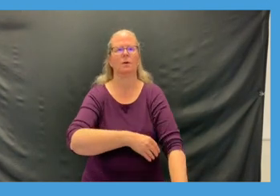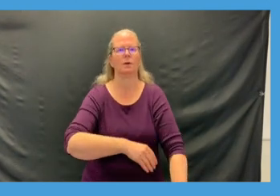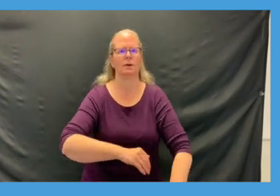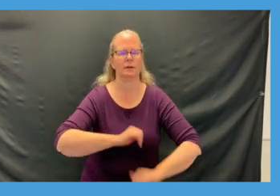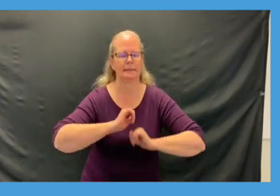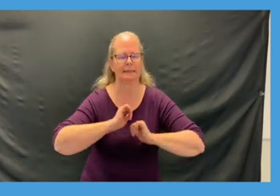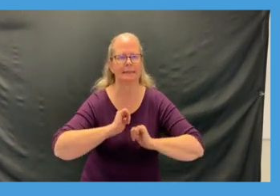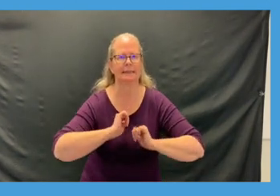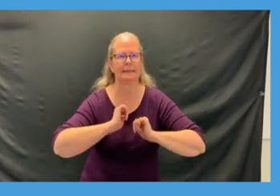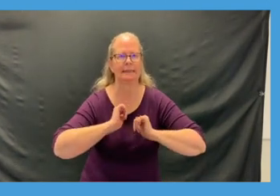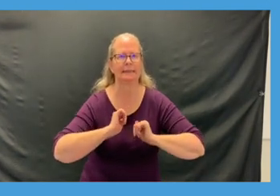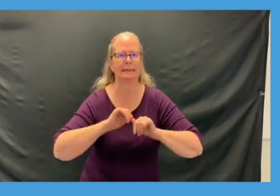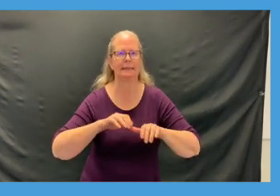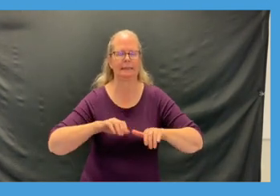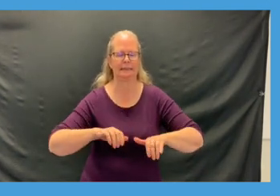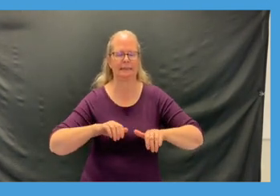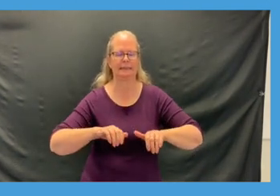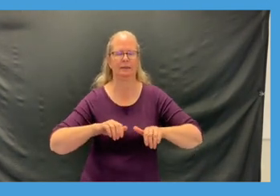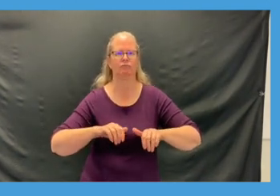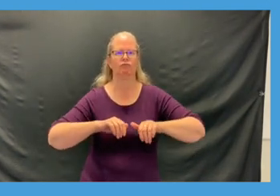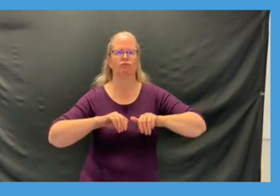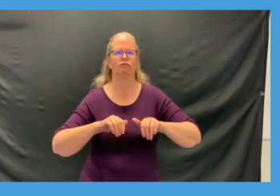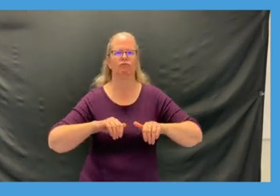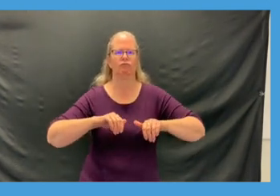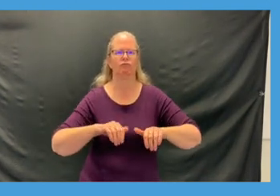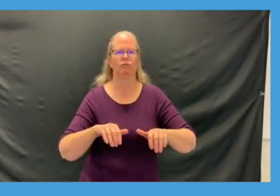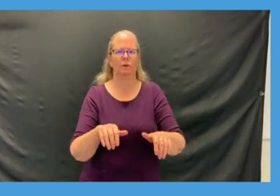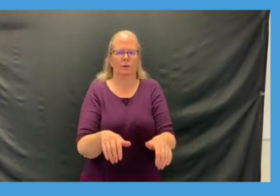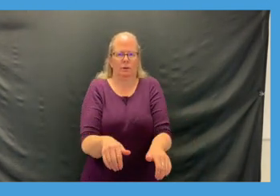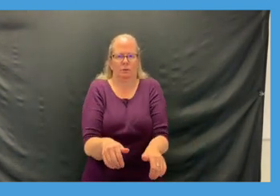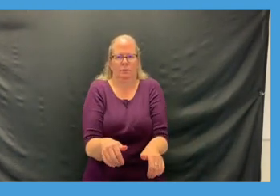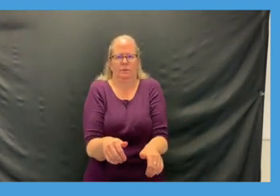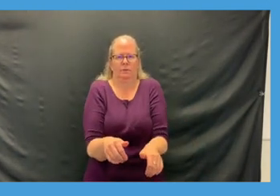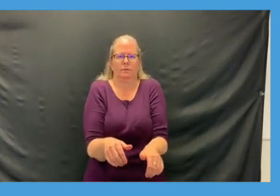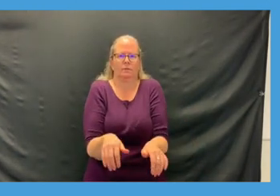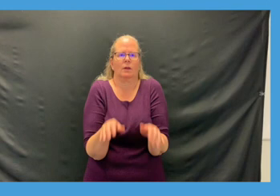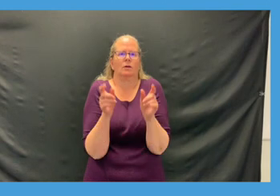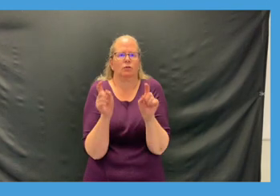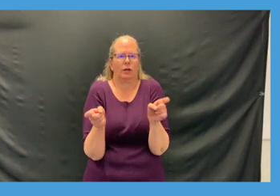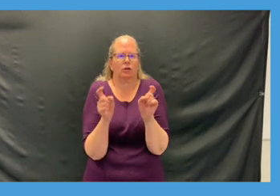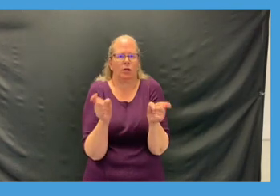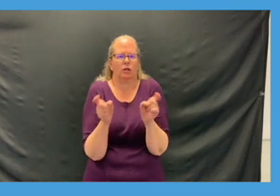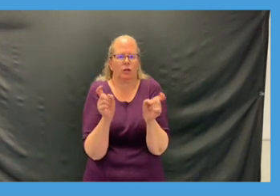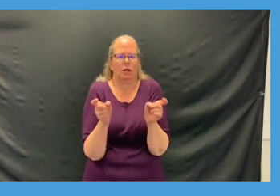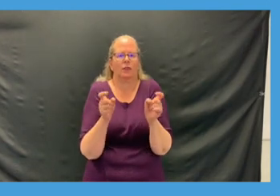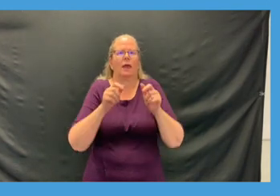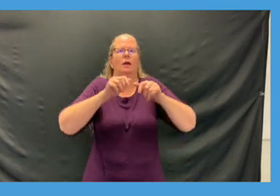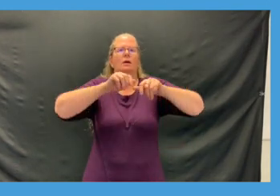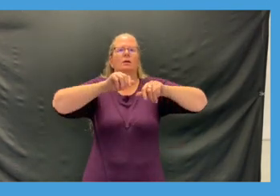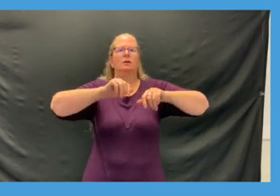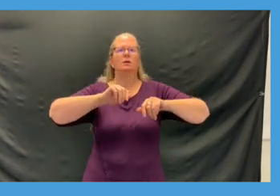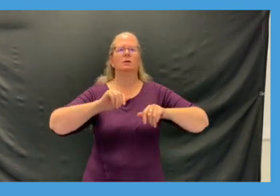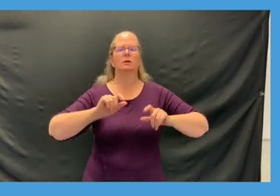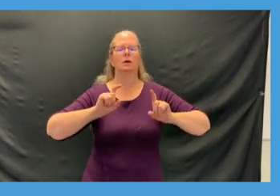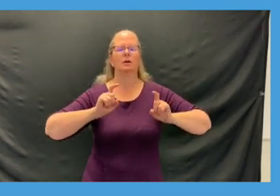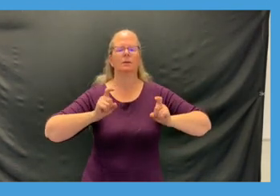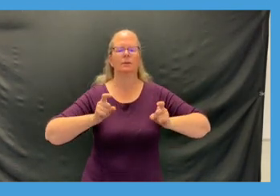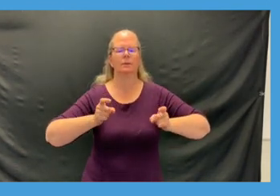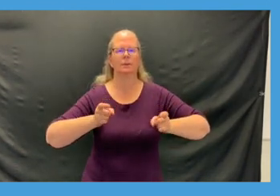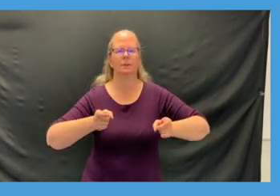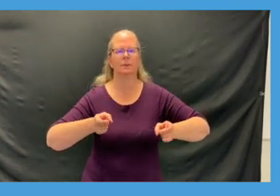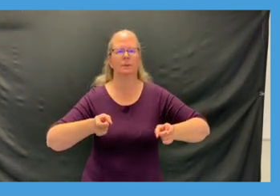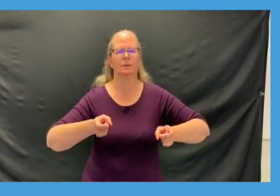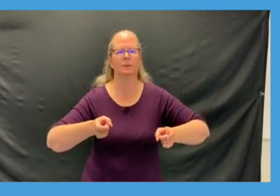them again like you're flying away the beautiful weather that we're having awesome and stretch them down once